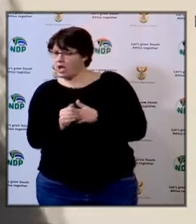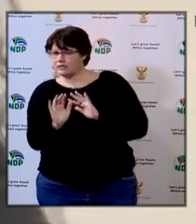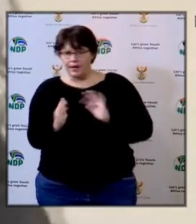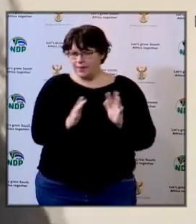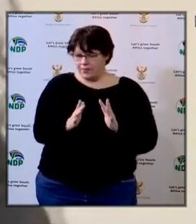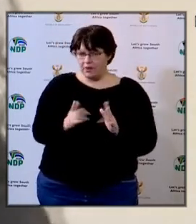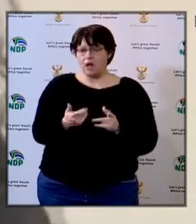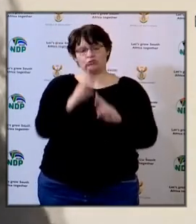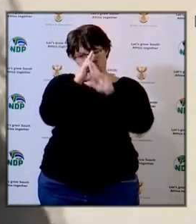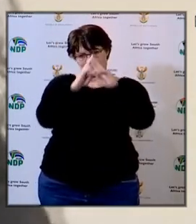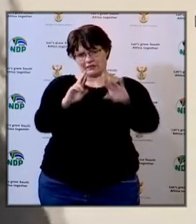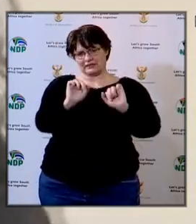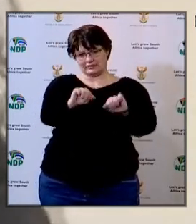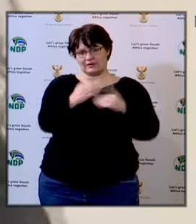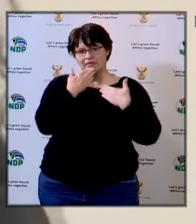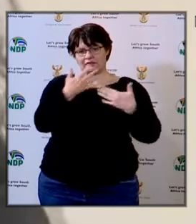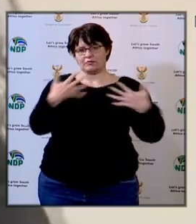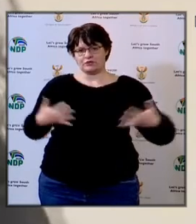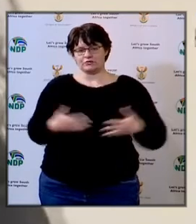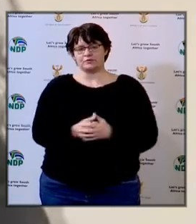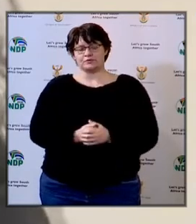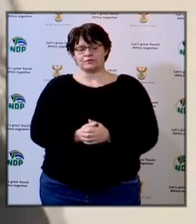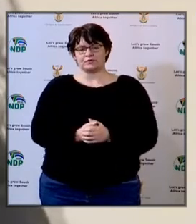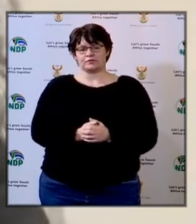and we respect that part thank you so much